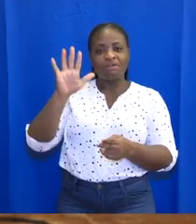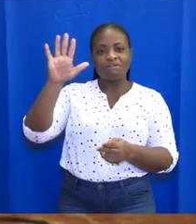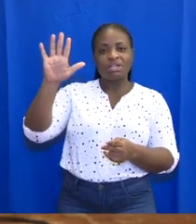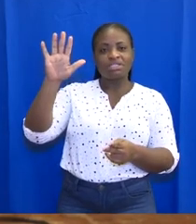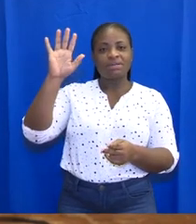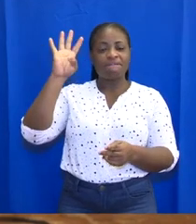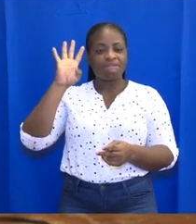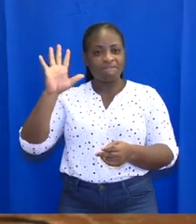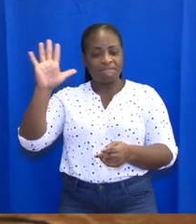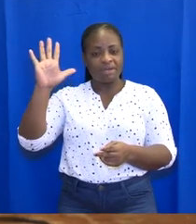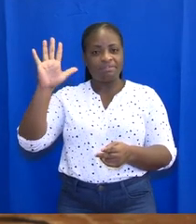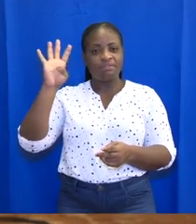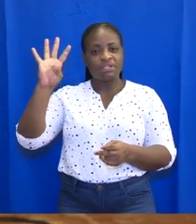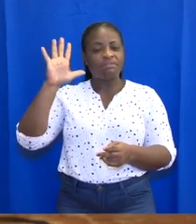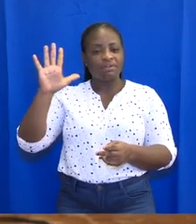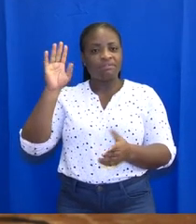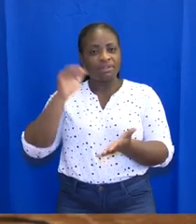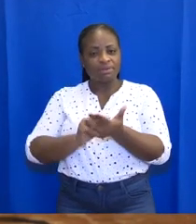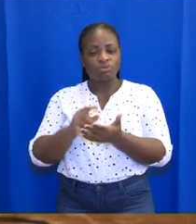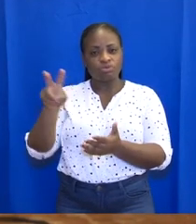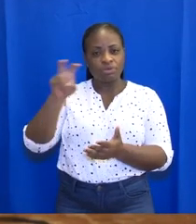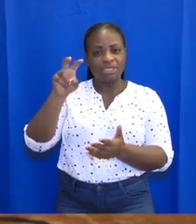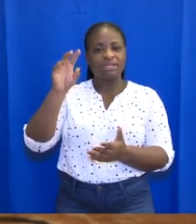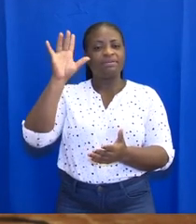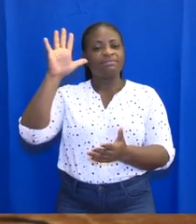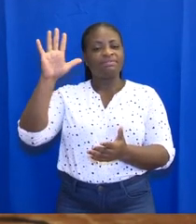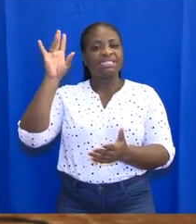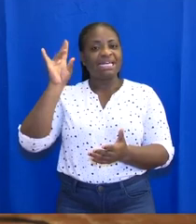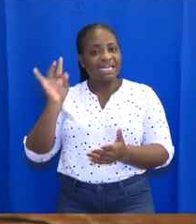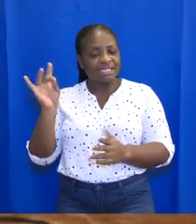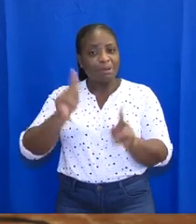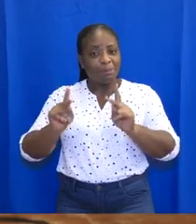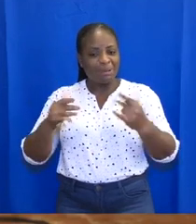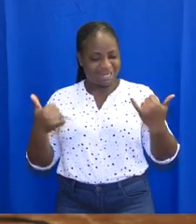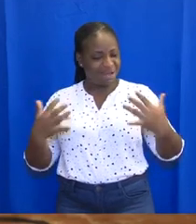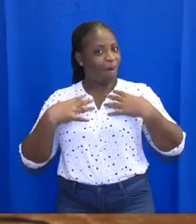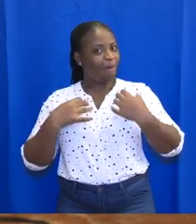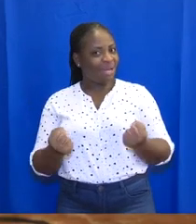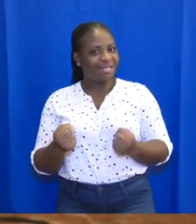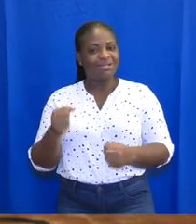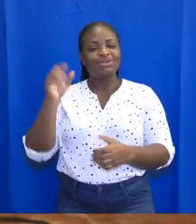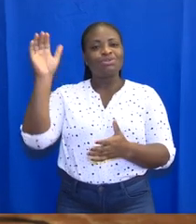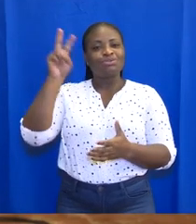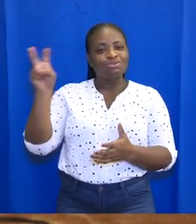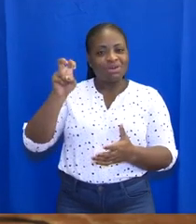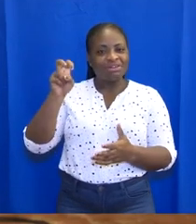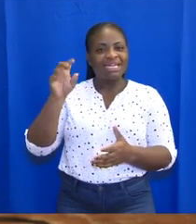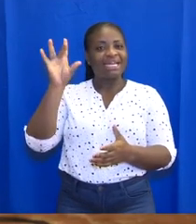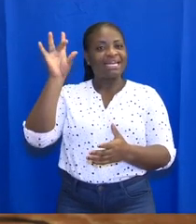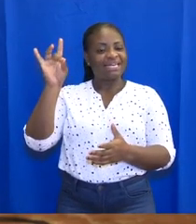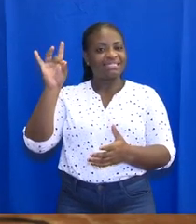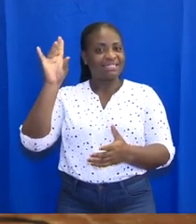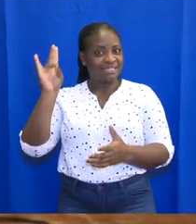,258 persons have recovered and 297 persons,